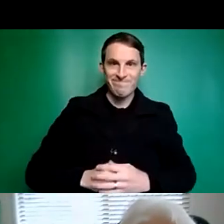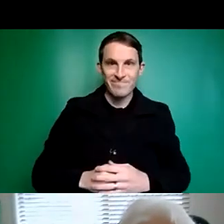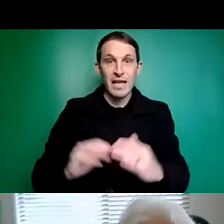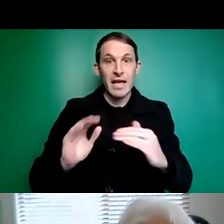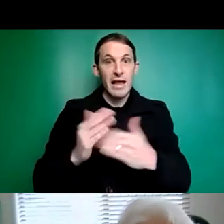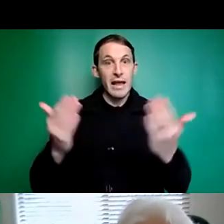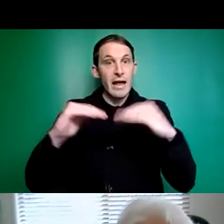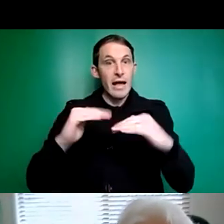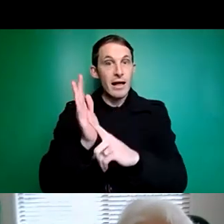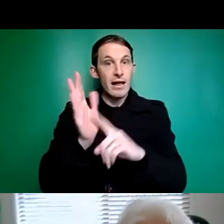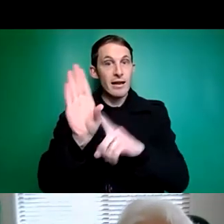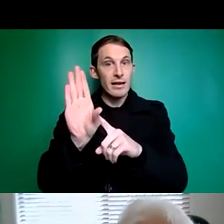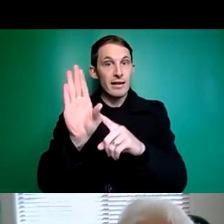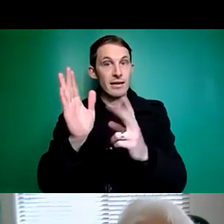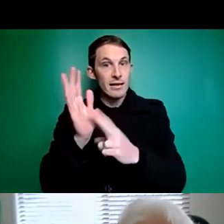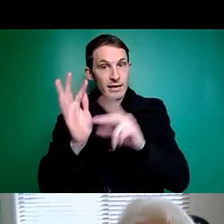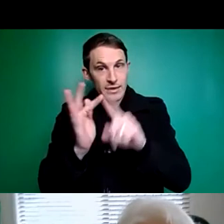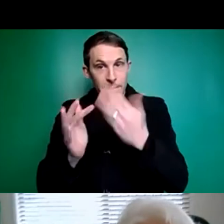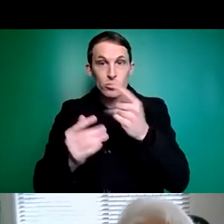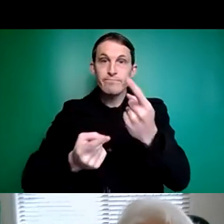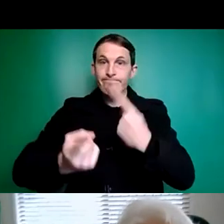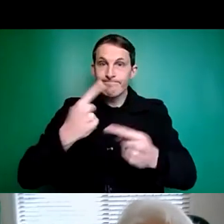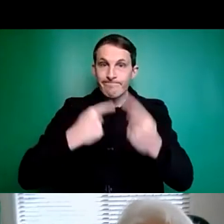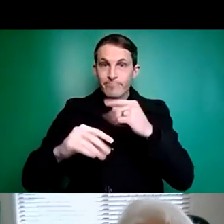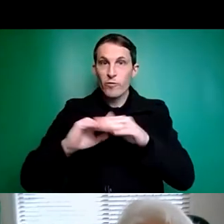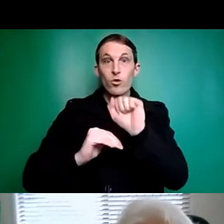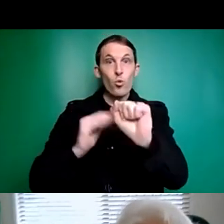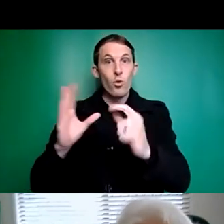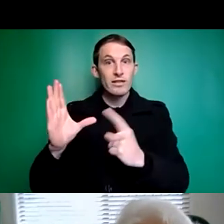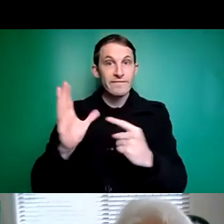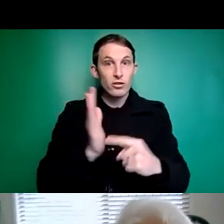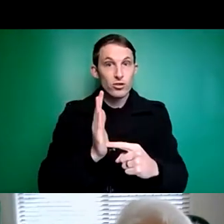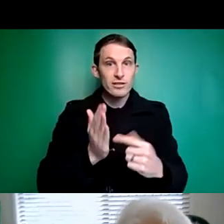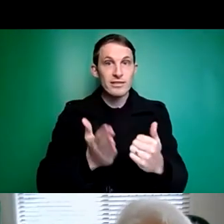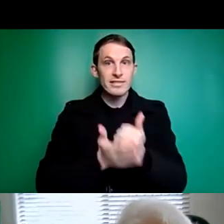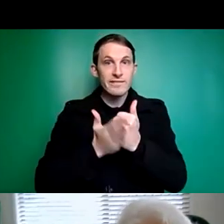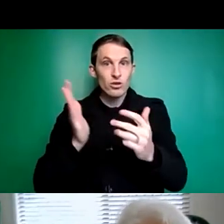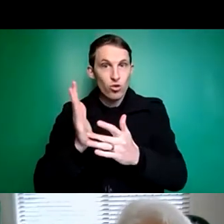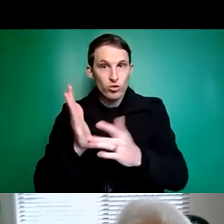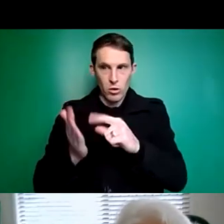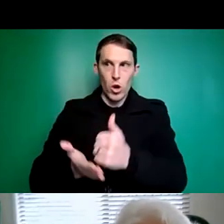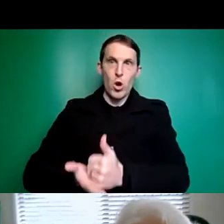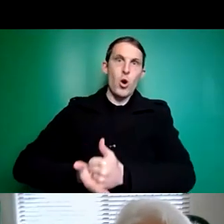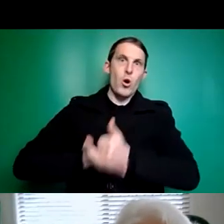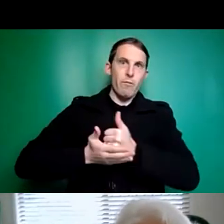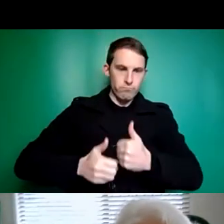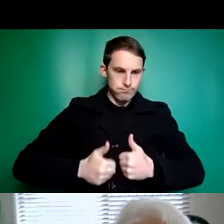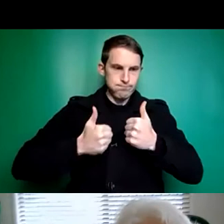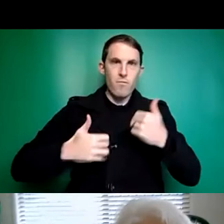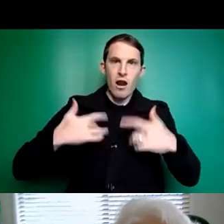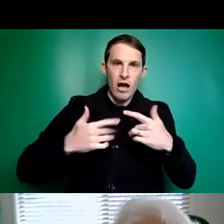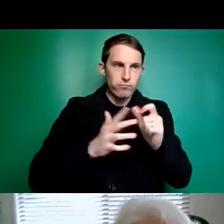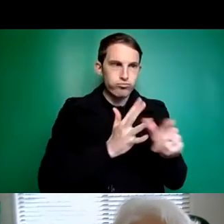Lynne. Tell us about the assistive technology which makes a difference in your life and what does it help you to do?